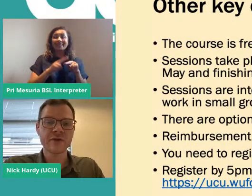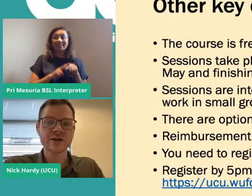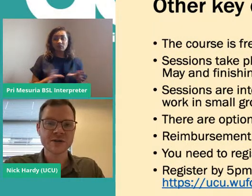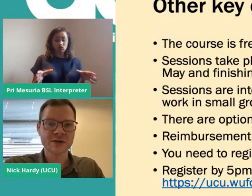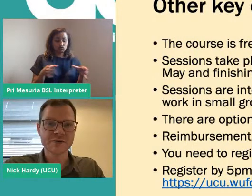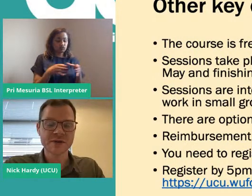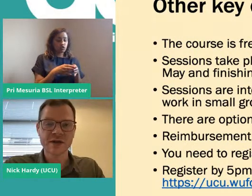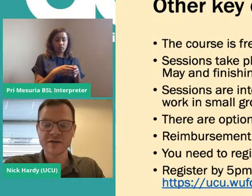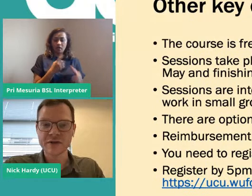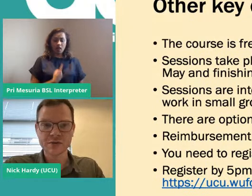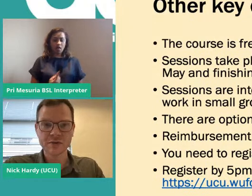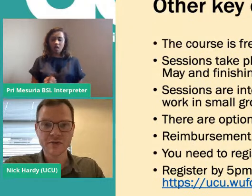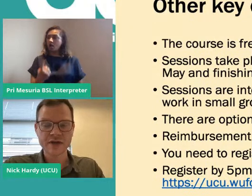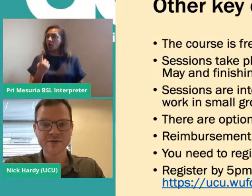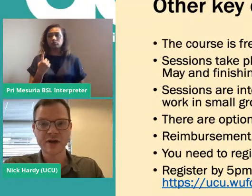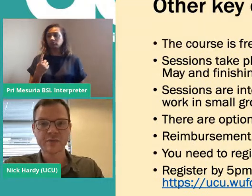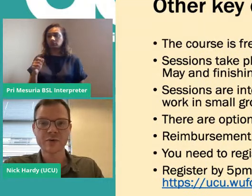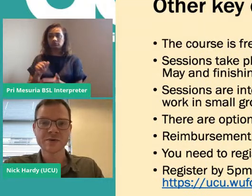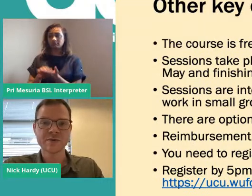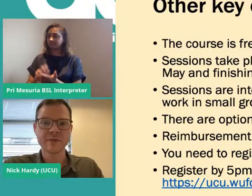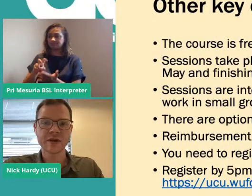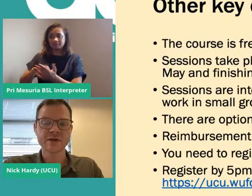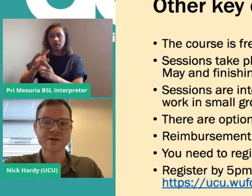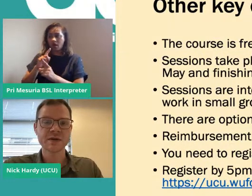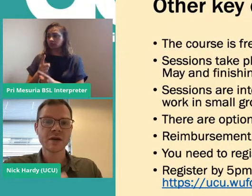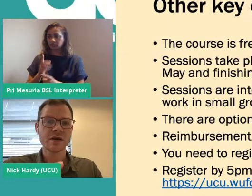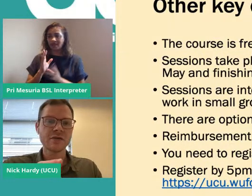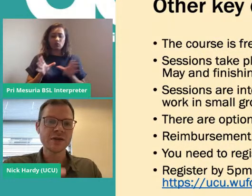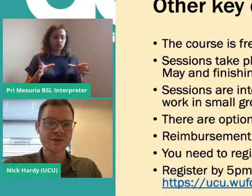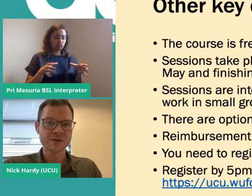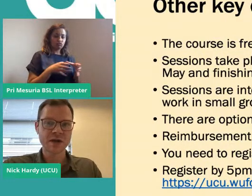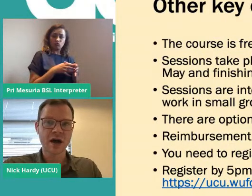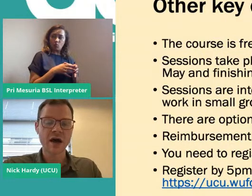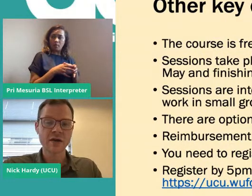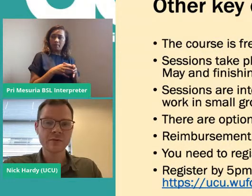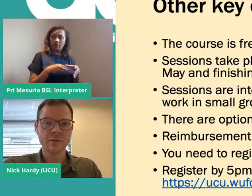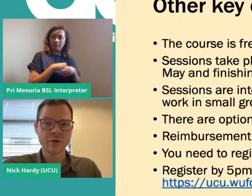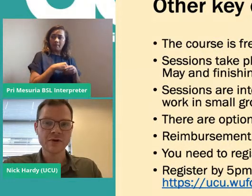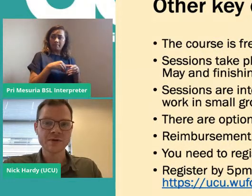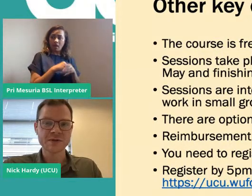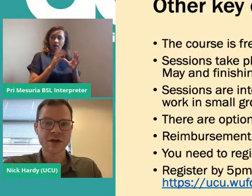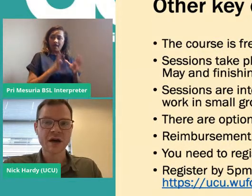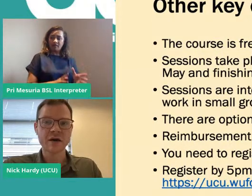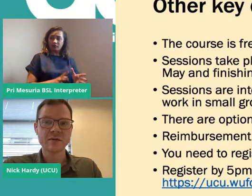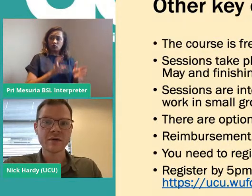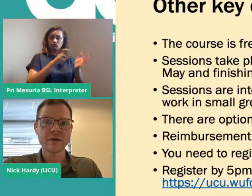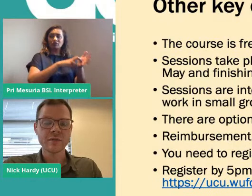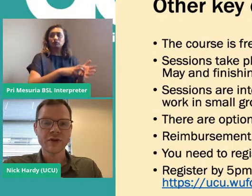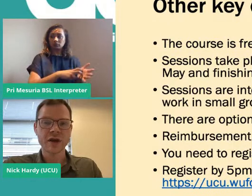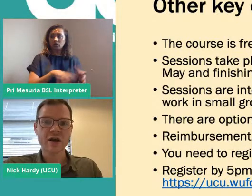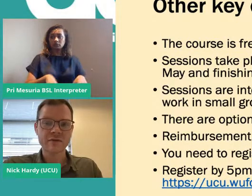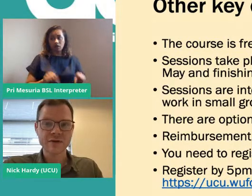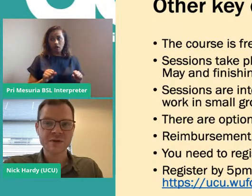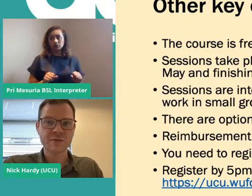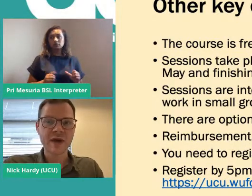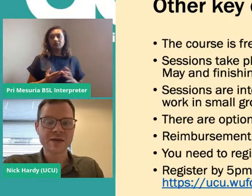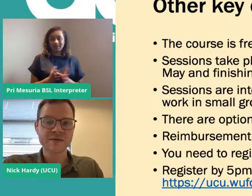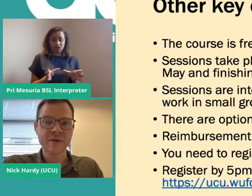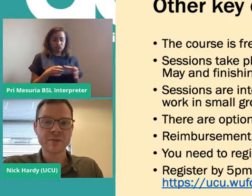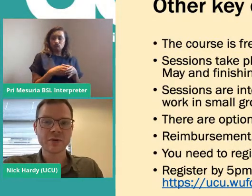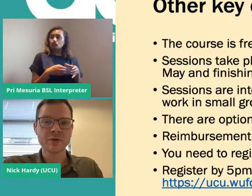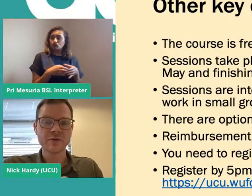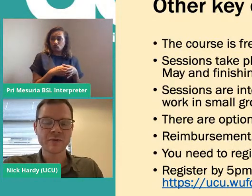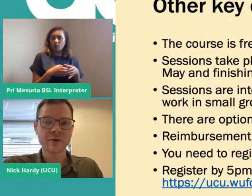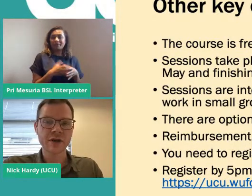group. can't register as an individual. That's really important because you need to start, we want you to start with a kind of critical